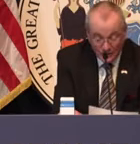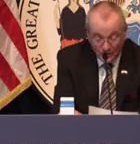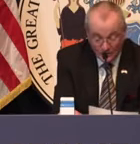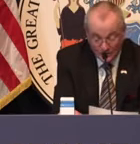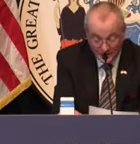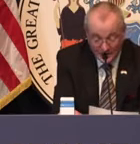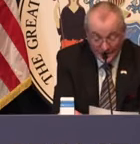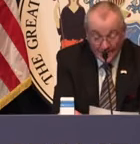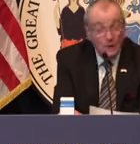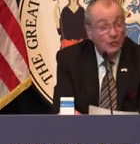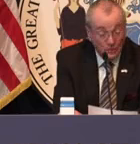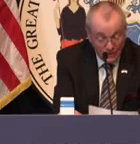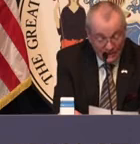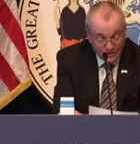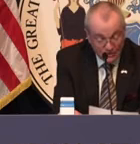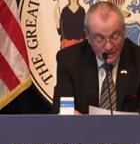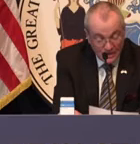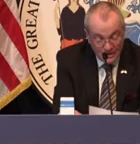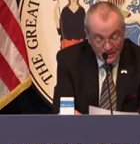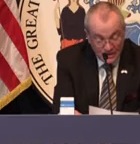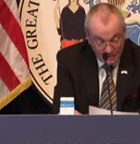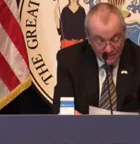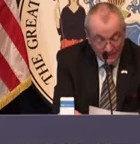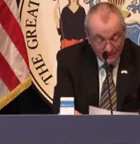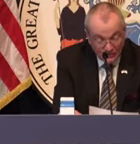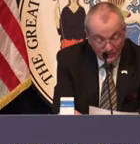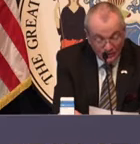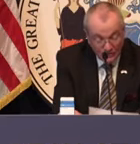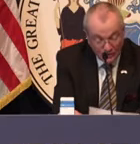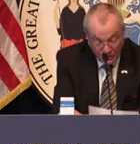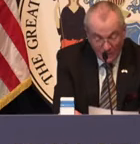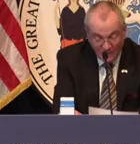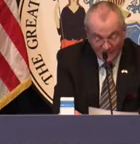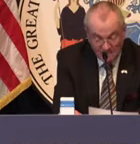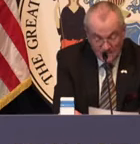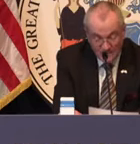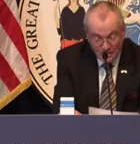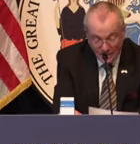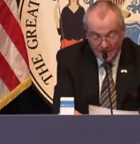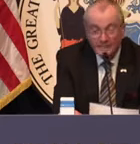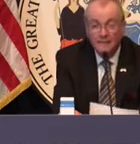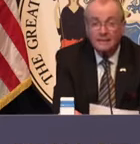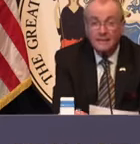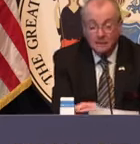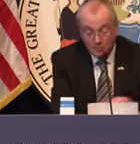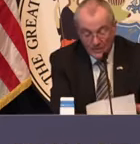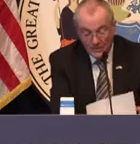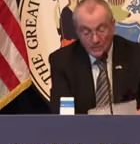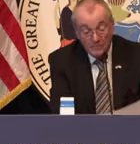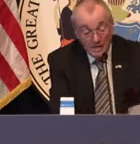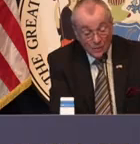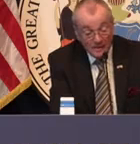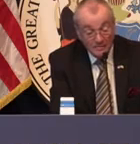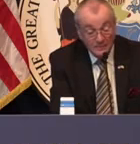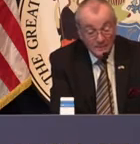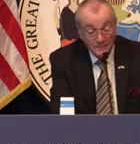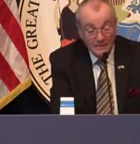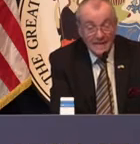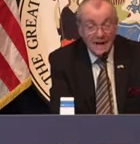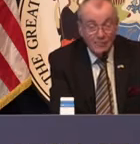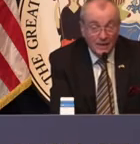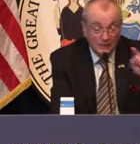he were ever on his own. He also leaves three siblings, sisters Socorro, Yolanda, and brother Manuel.